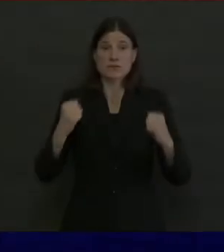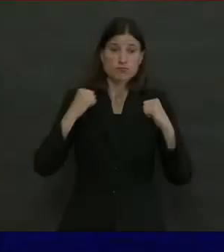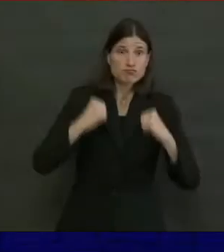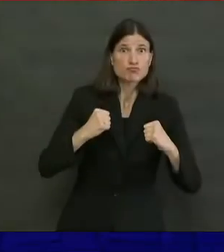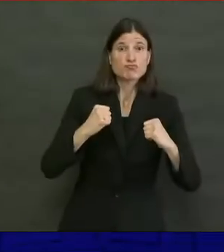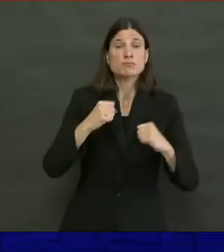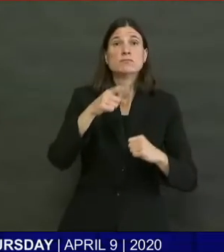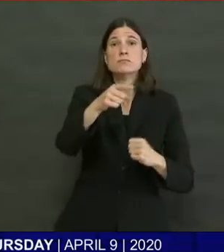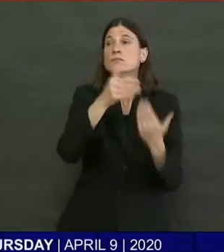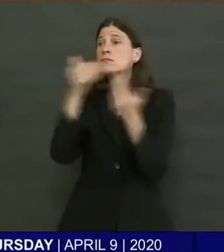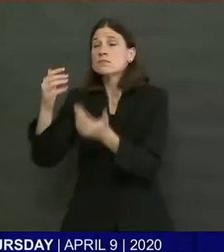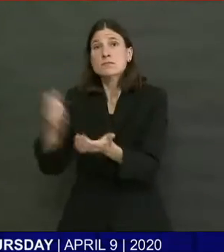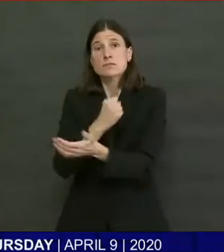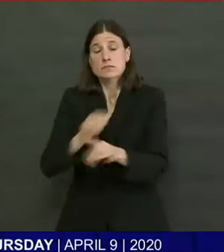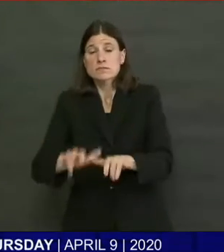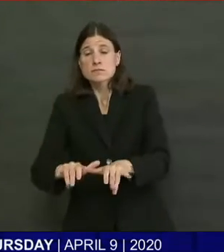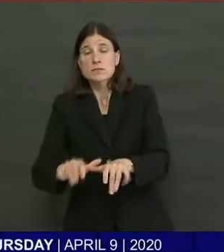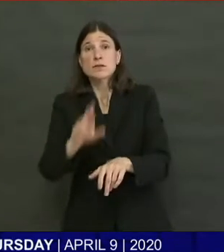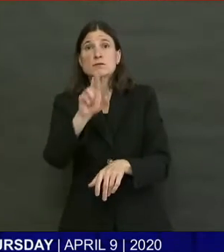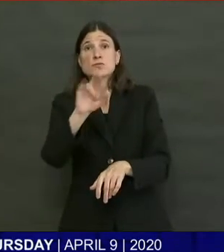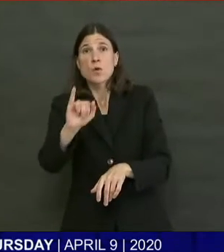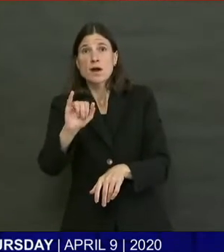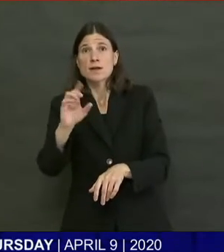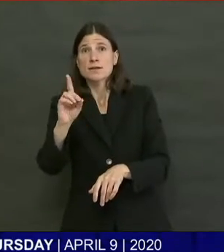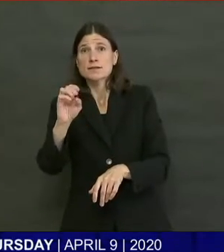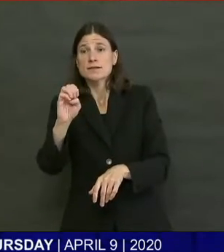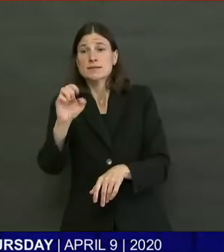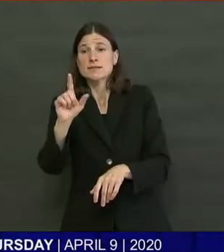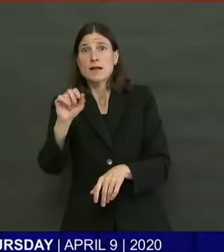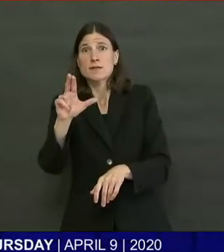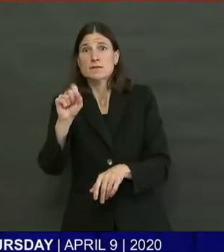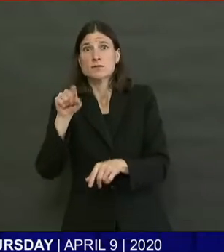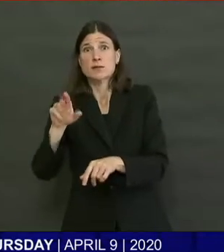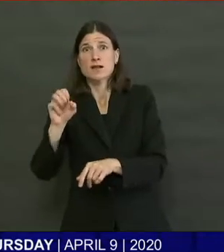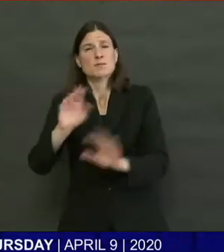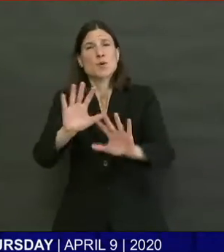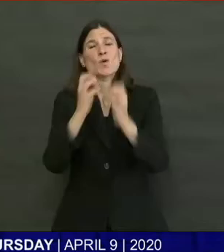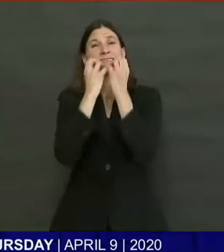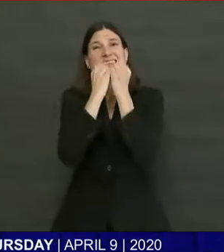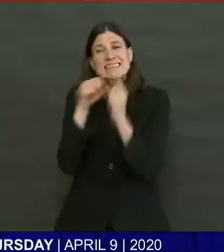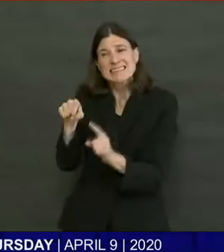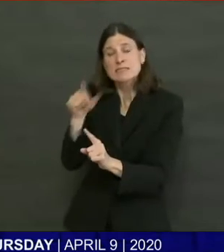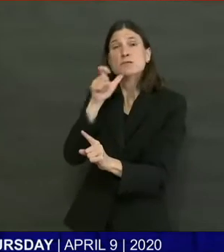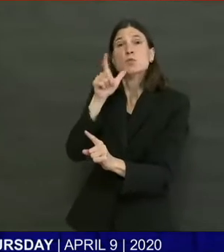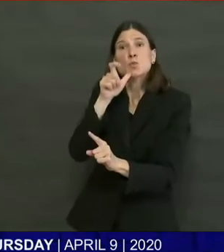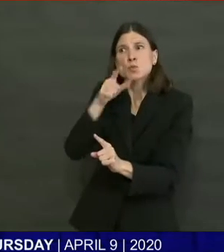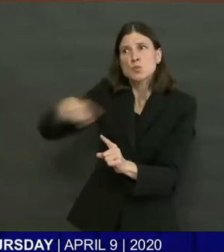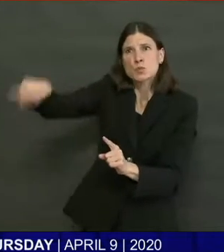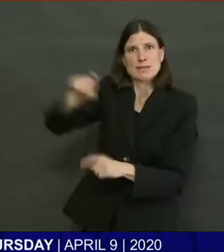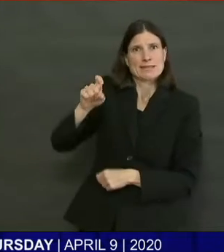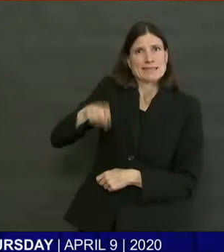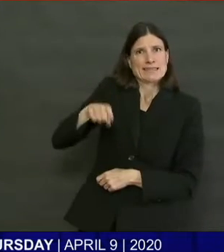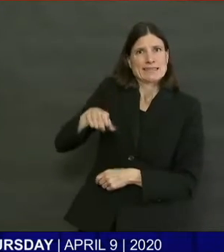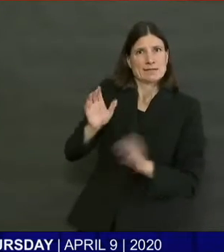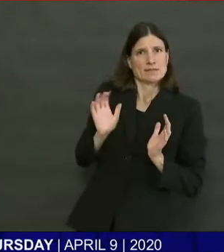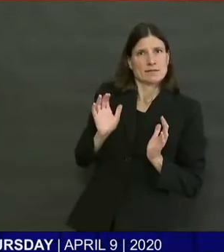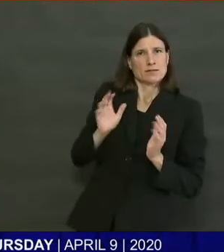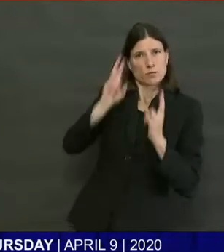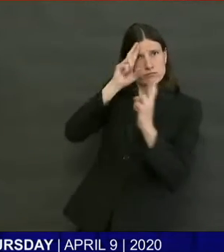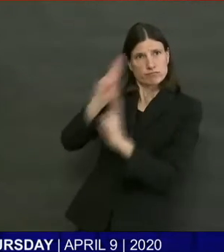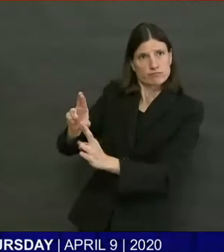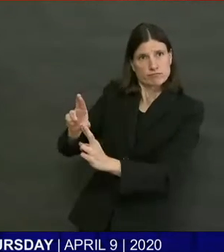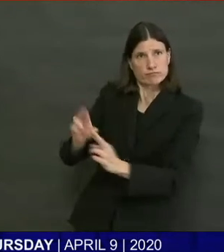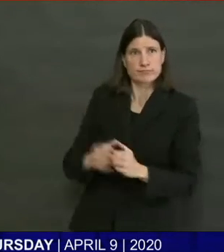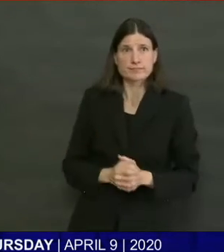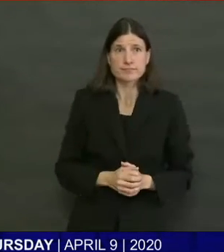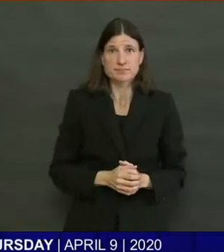I've had a lot of questions about the ACI, and I've been in touch with the folks at the ACI. Let me take a second to address that